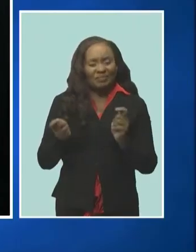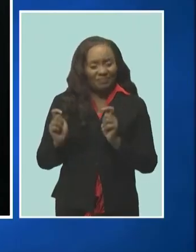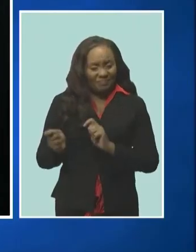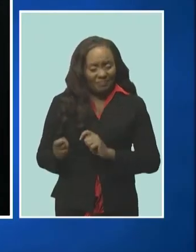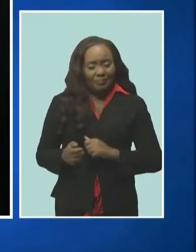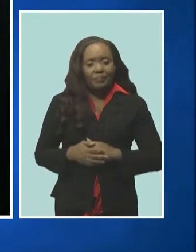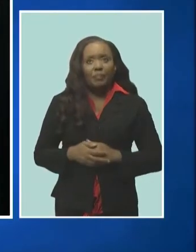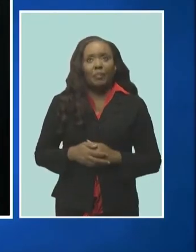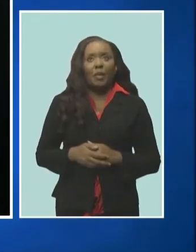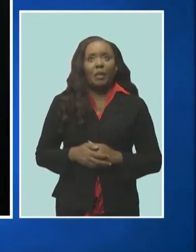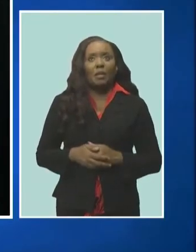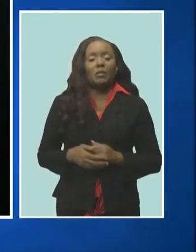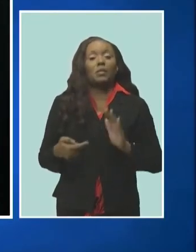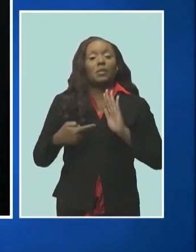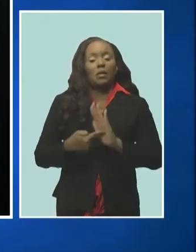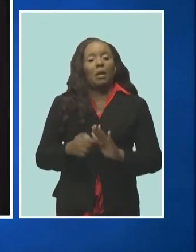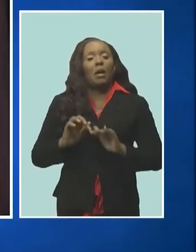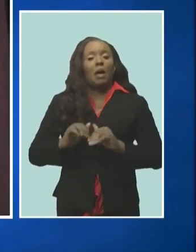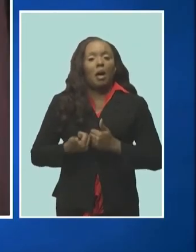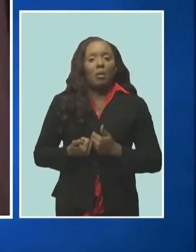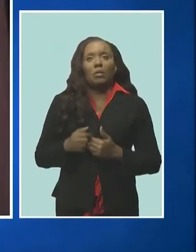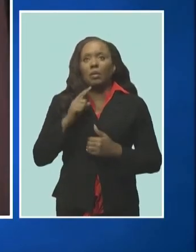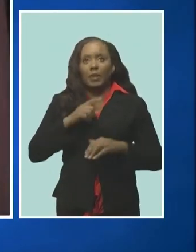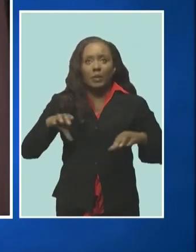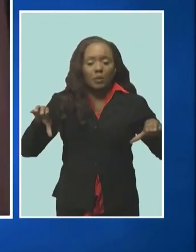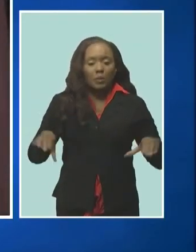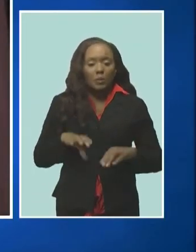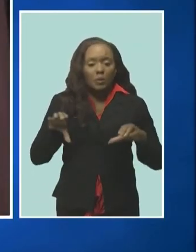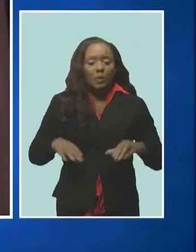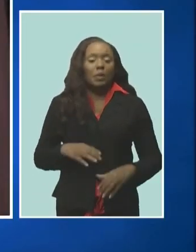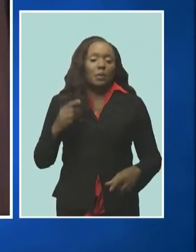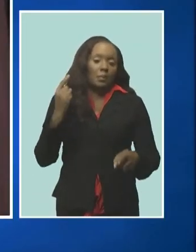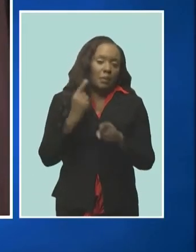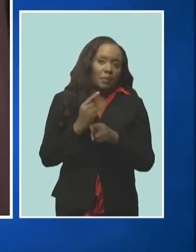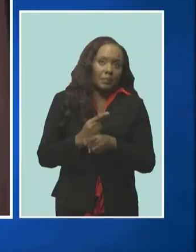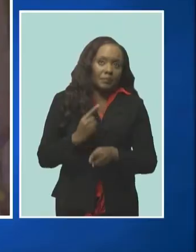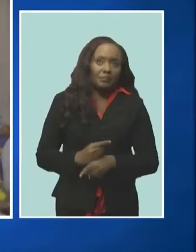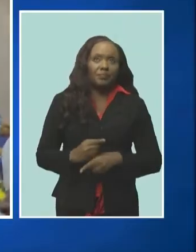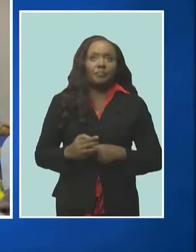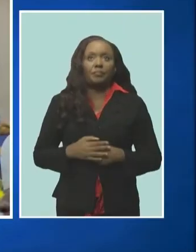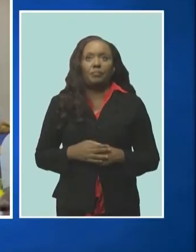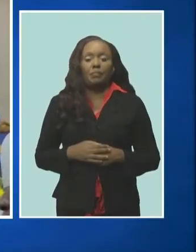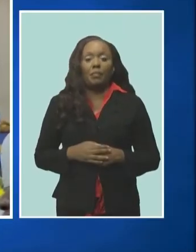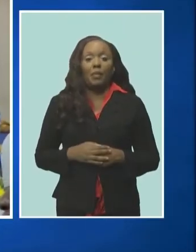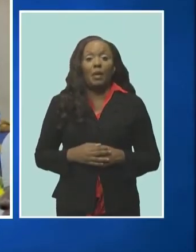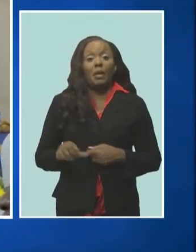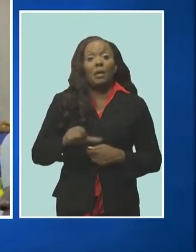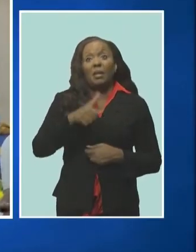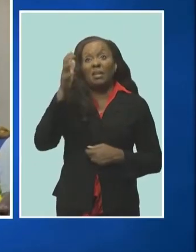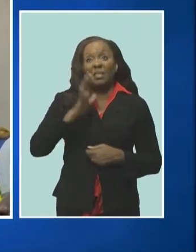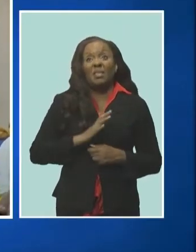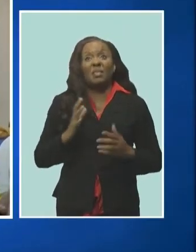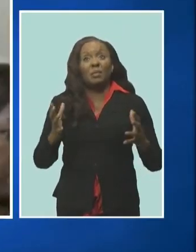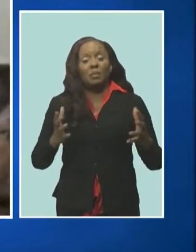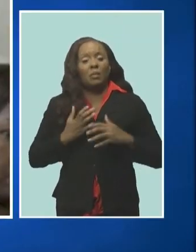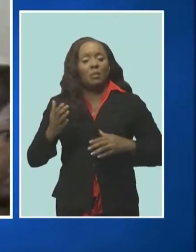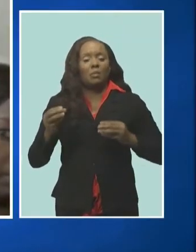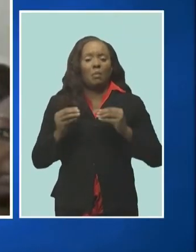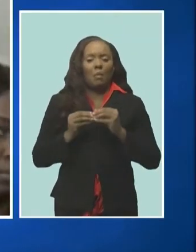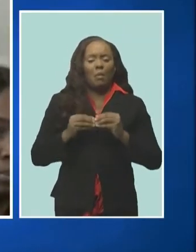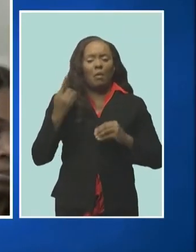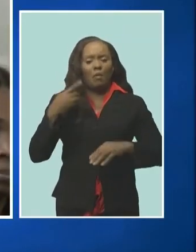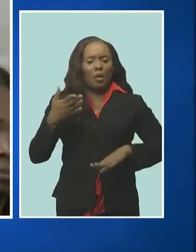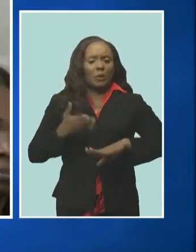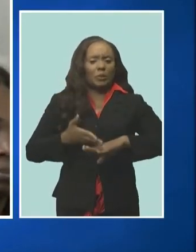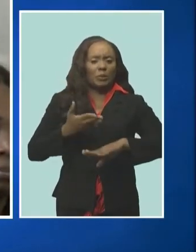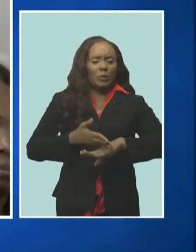on how to do it properly the head of the ctu rodney taylor wants digital tools created to improve services